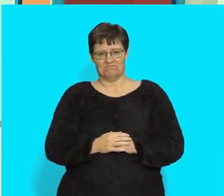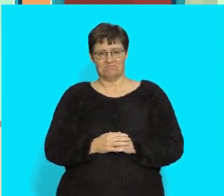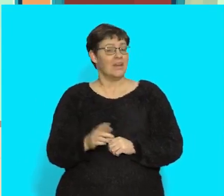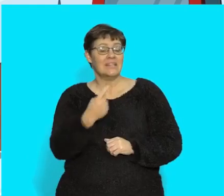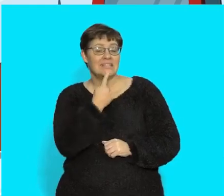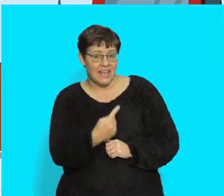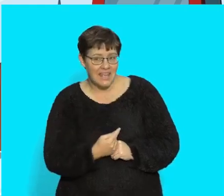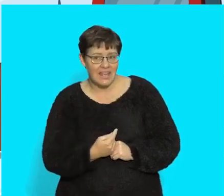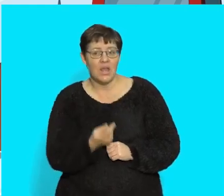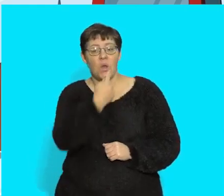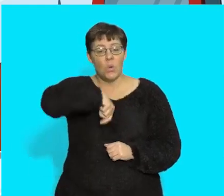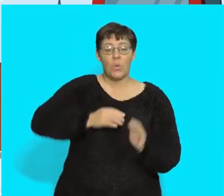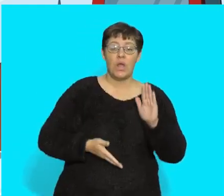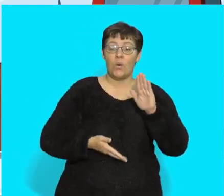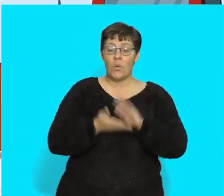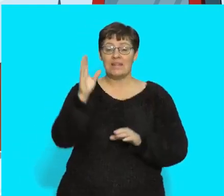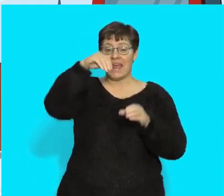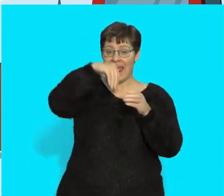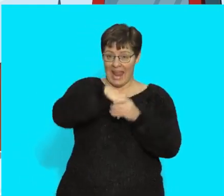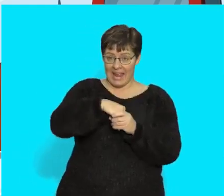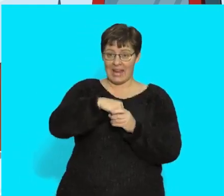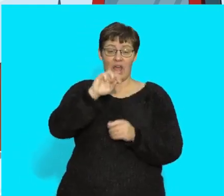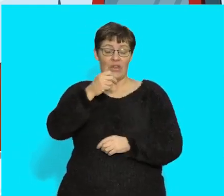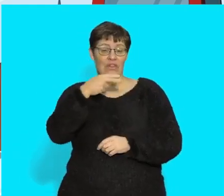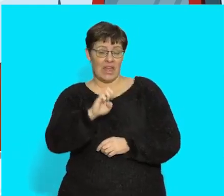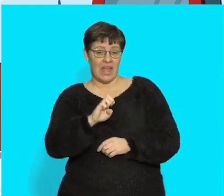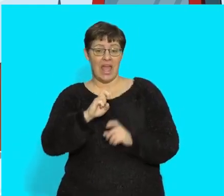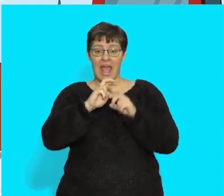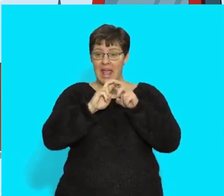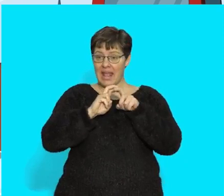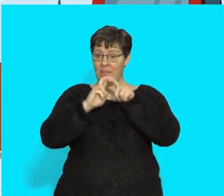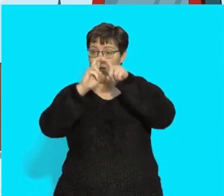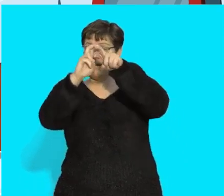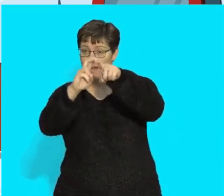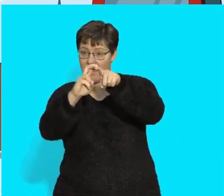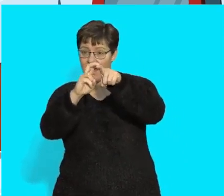Say, we went in the cable car to the top of Table Mountain.